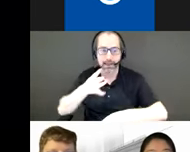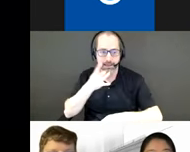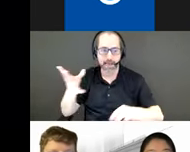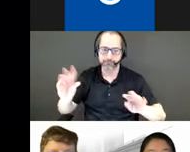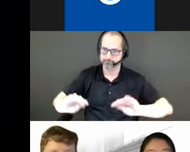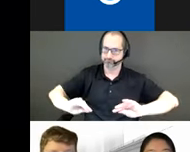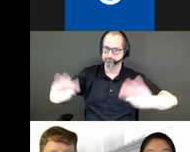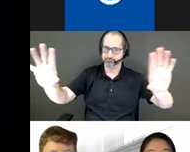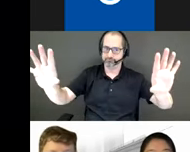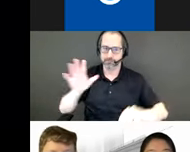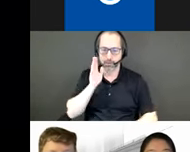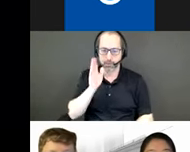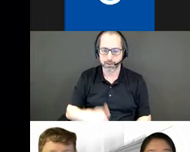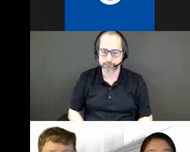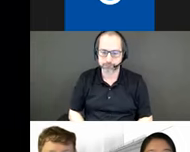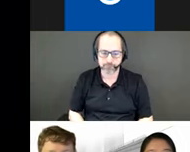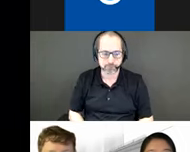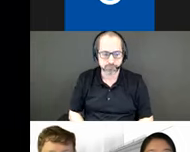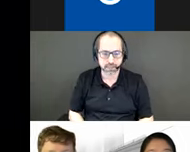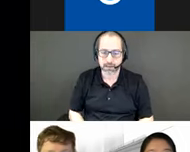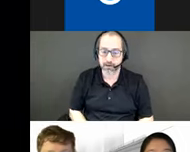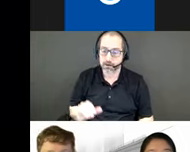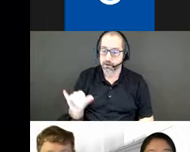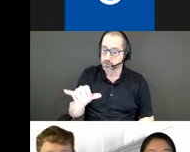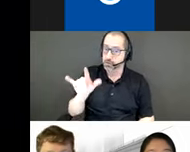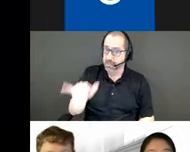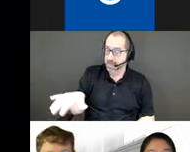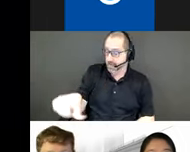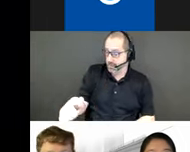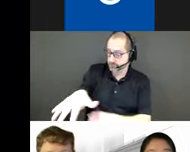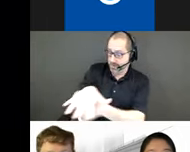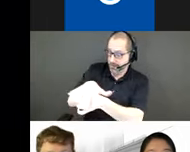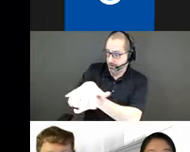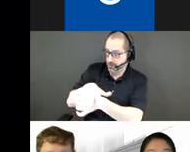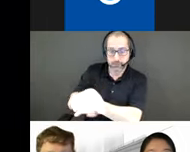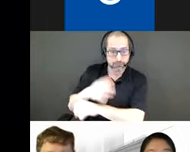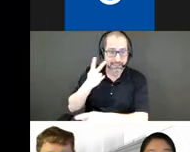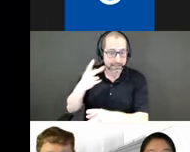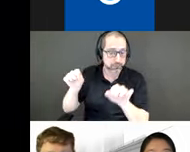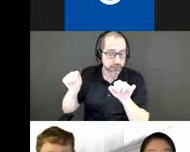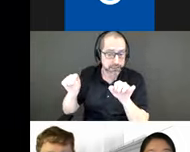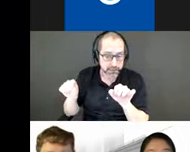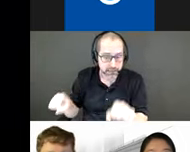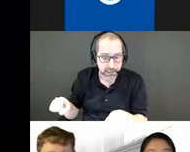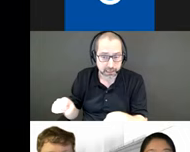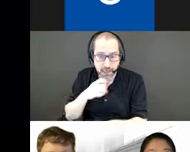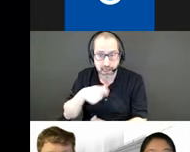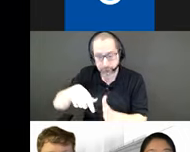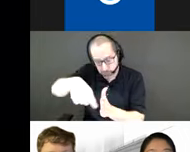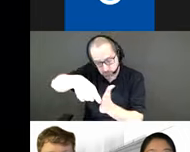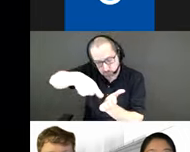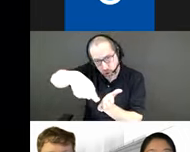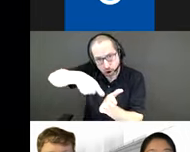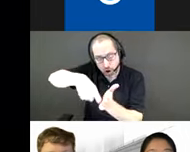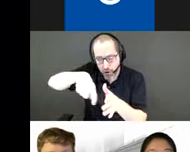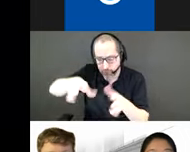We see broader possibilities for this unused space under the gardener. Through selectively cut troughs and trenches, we can divert